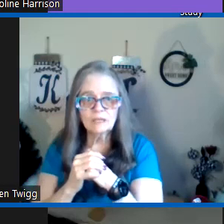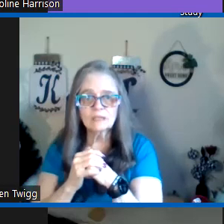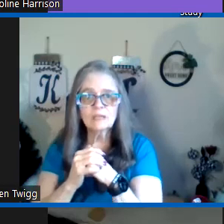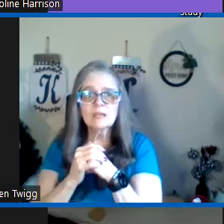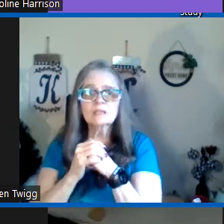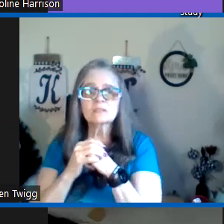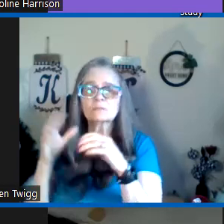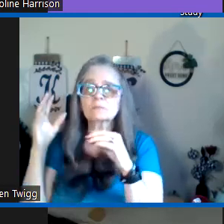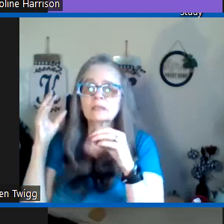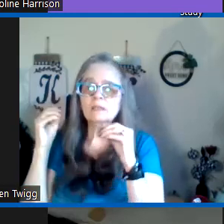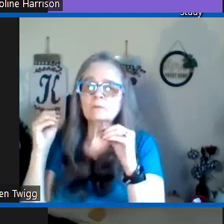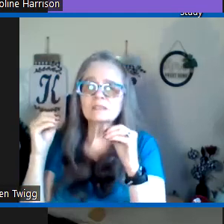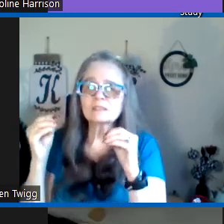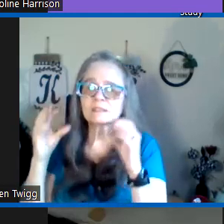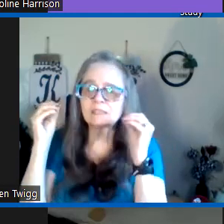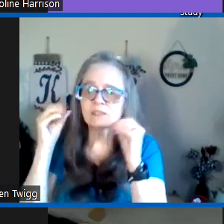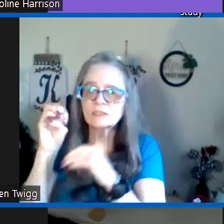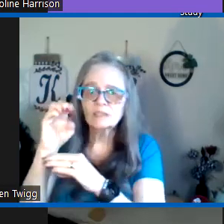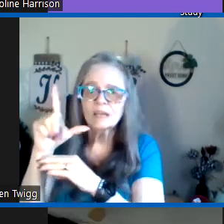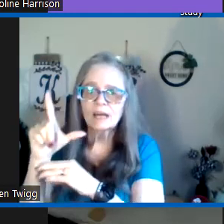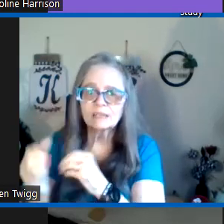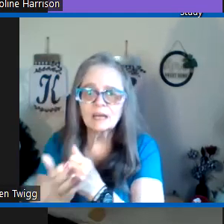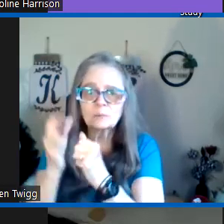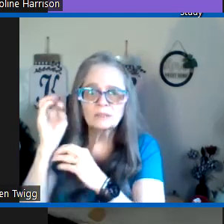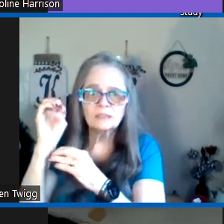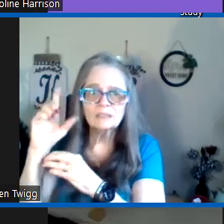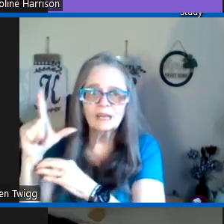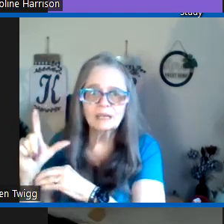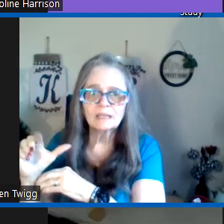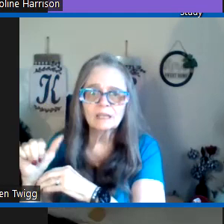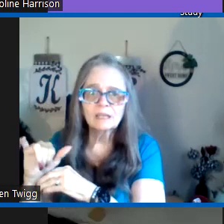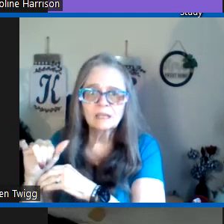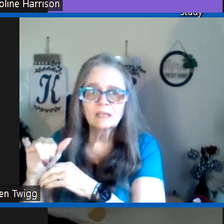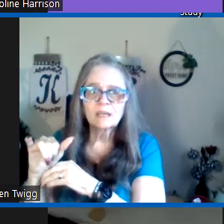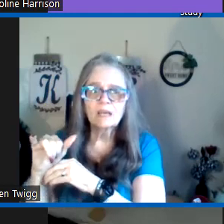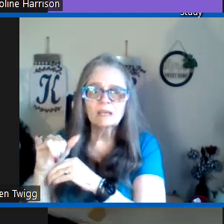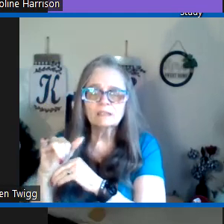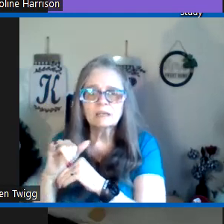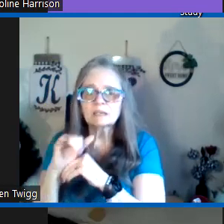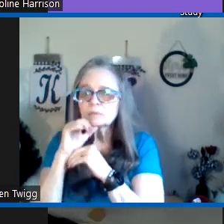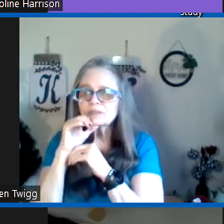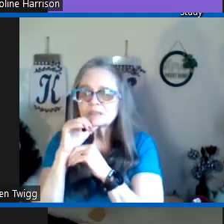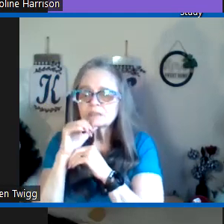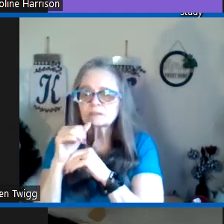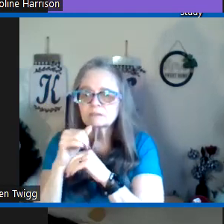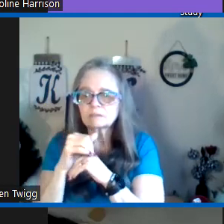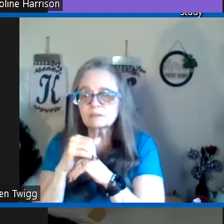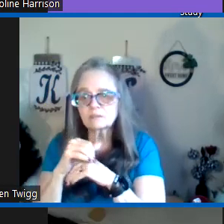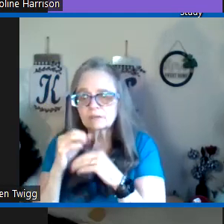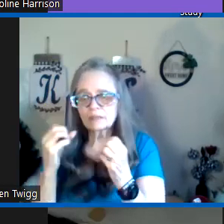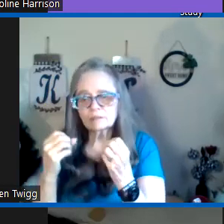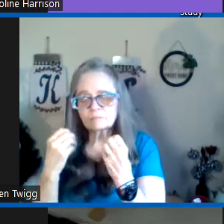okay so he was teaching Eli and helping Eli and it was